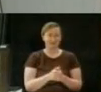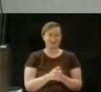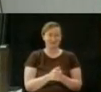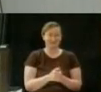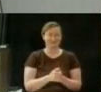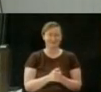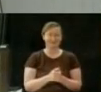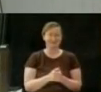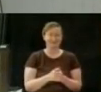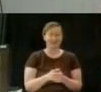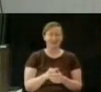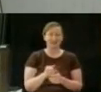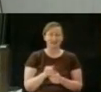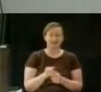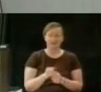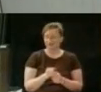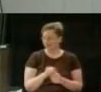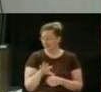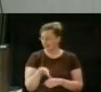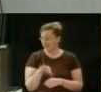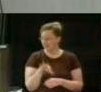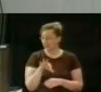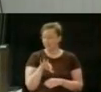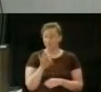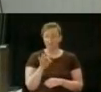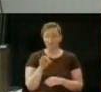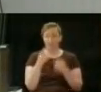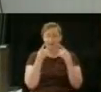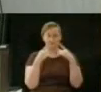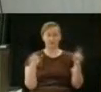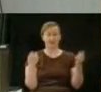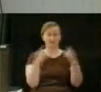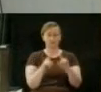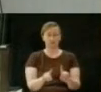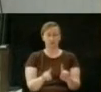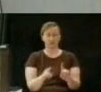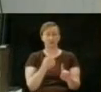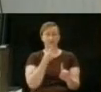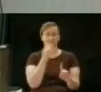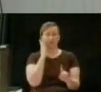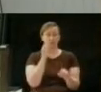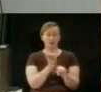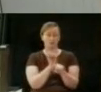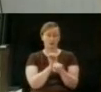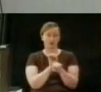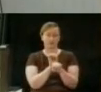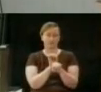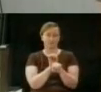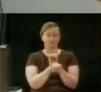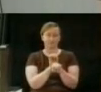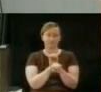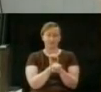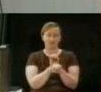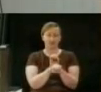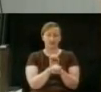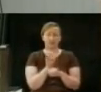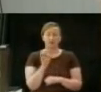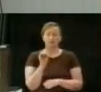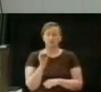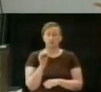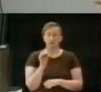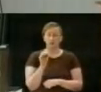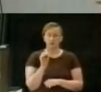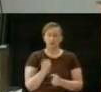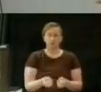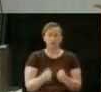You have parties that are this far apart, and where they come from, and they used all their expertise, their actuaries, their attorneys, and everybody.